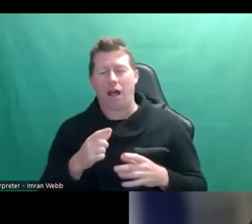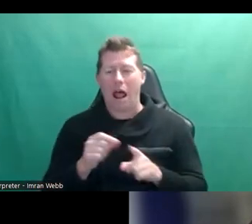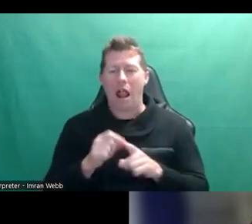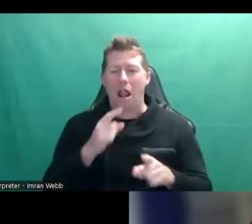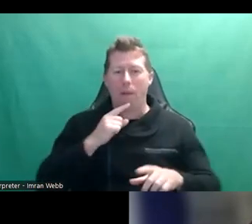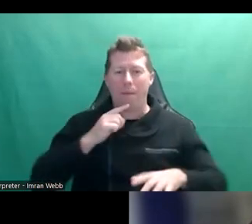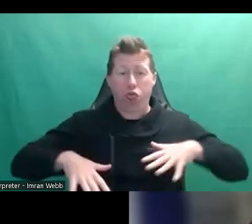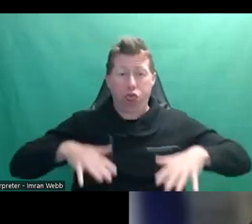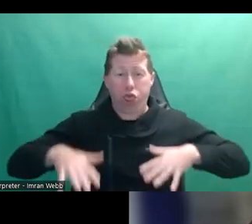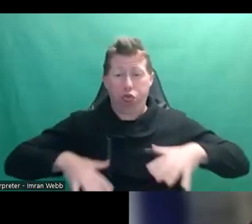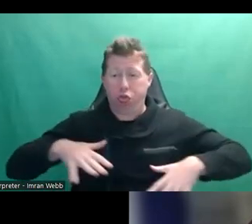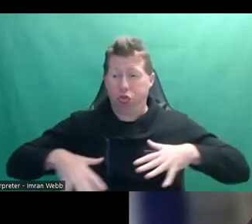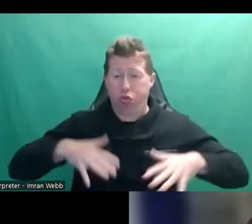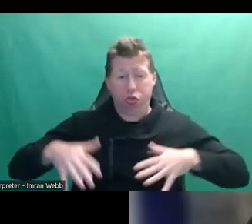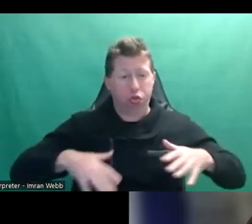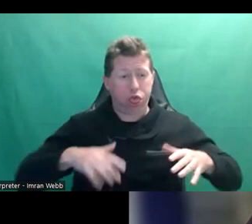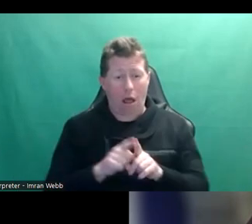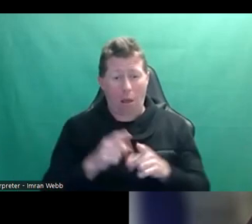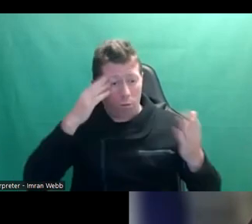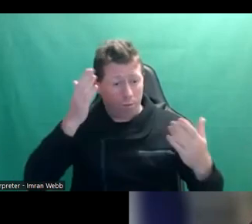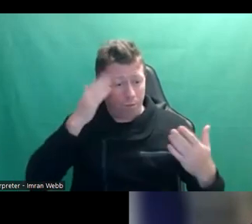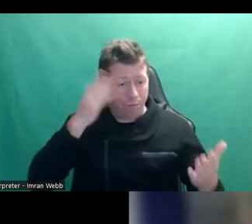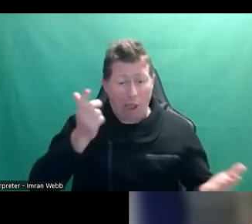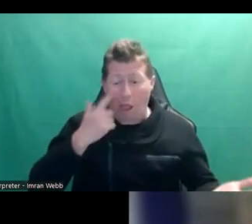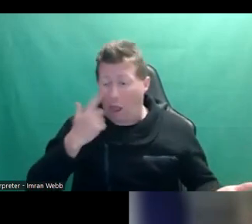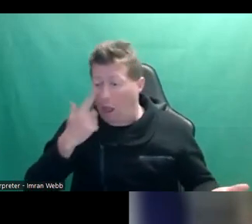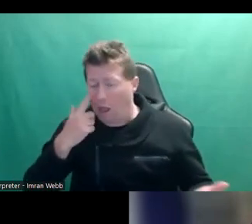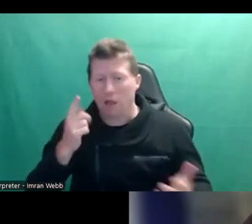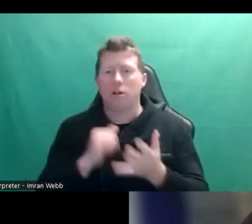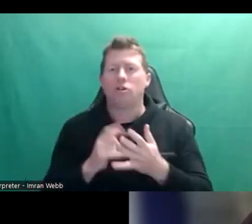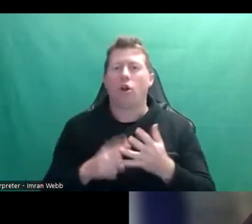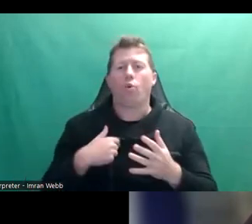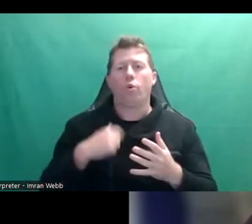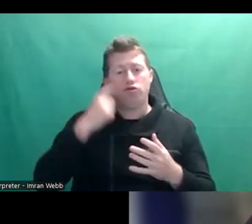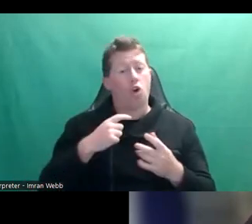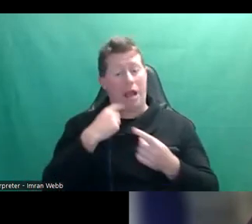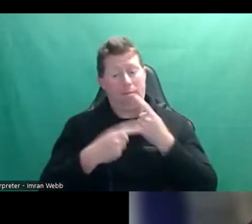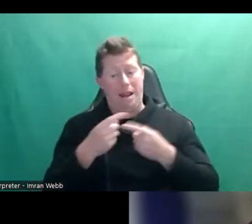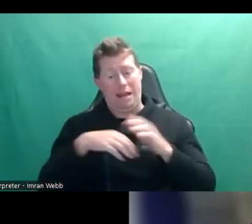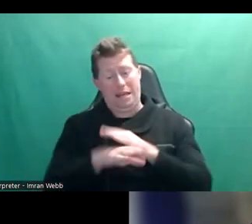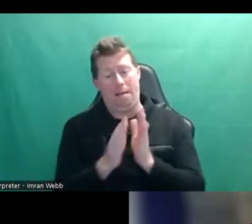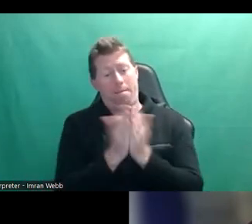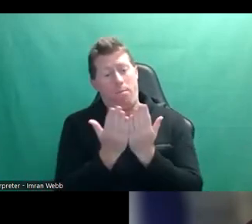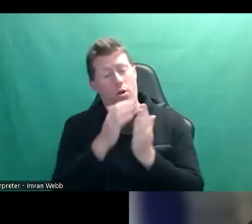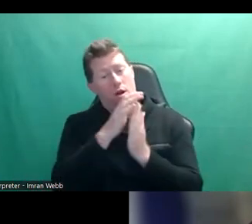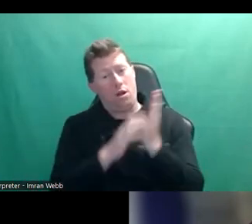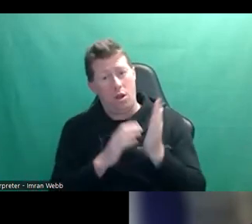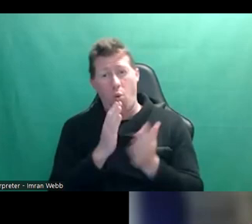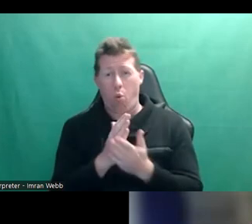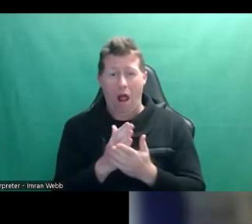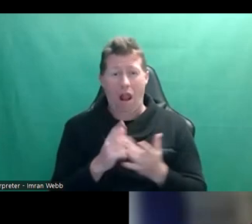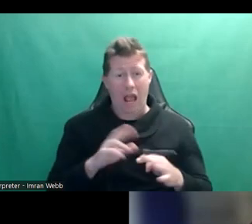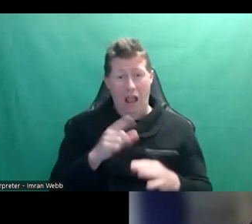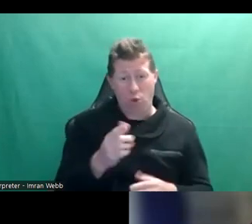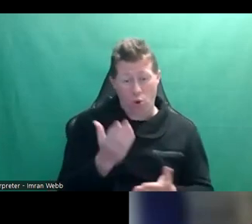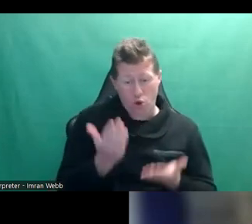quite unsure. So one of the things that we try to really emphasize in the book was actually, if you're not sure,